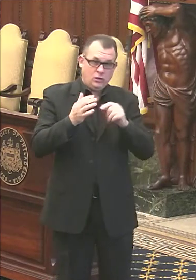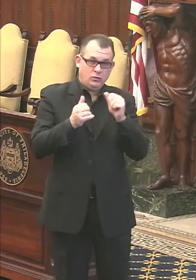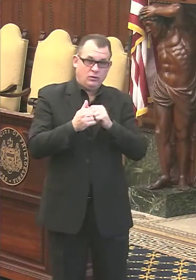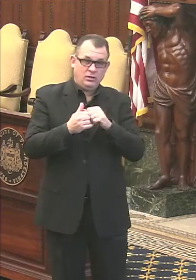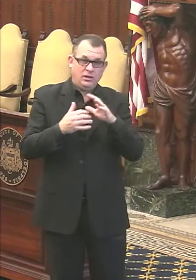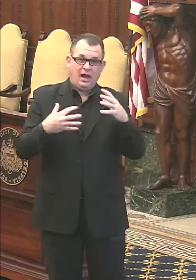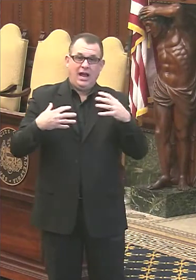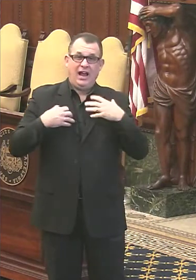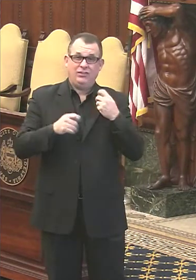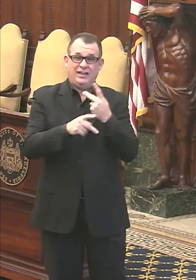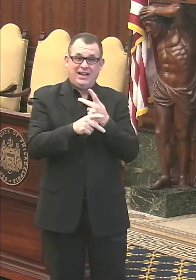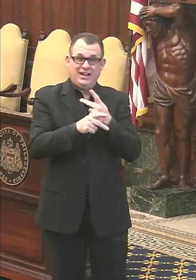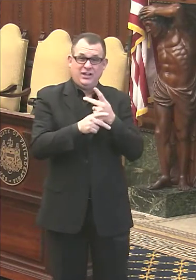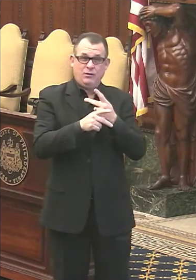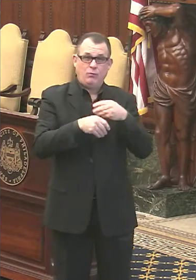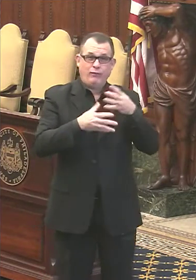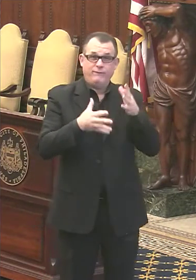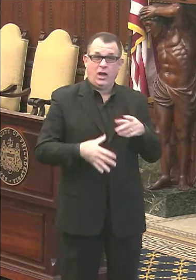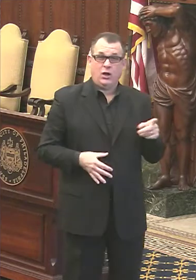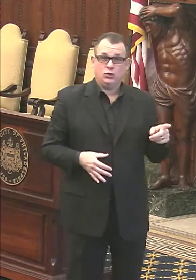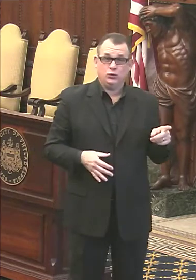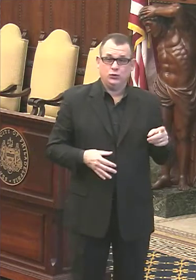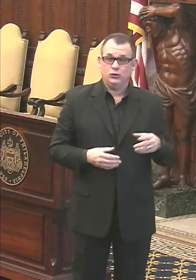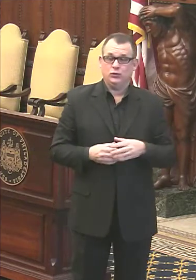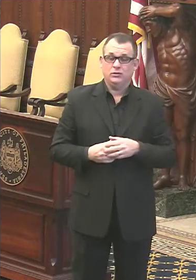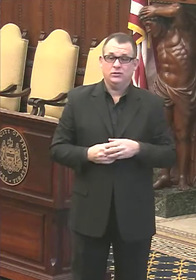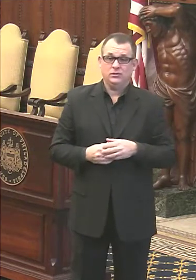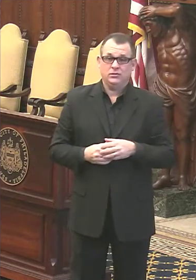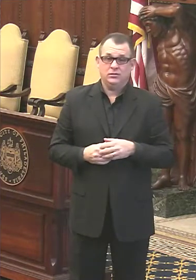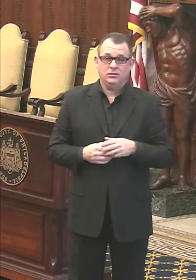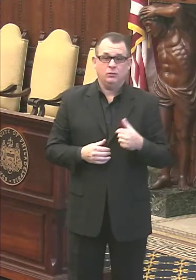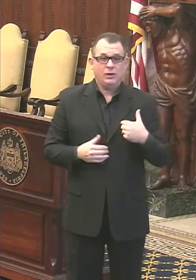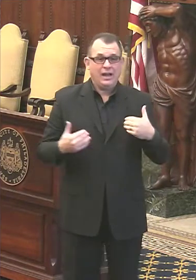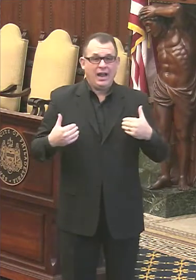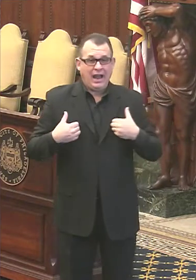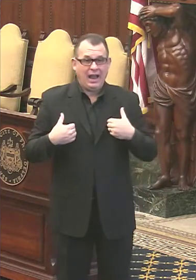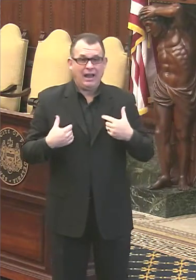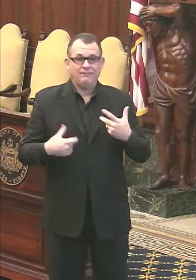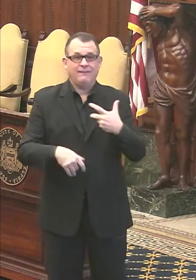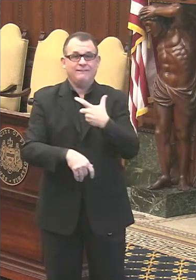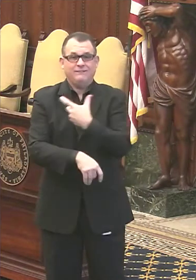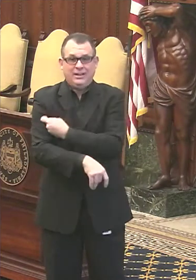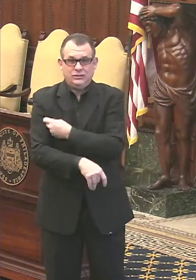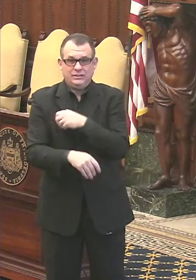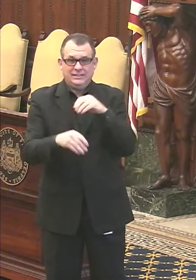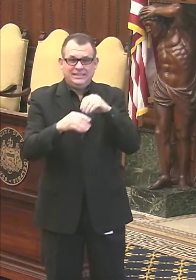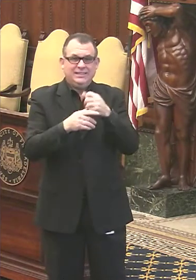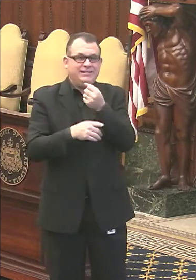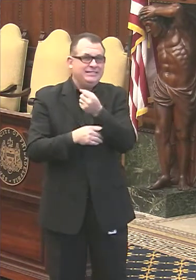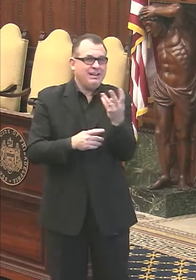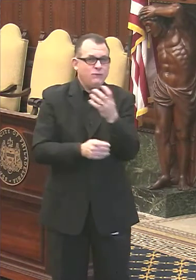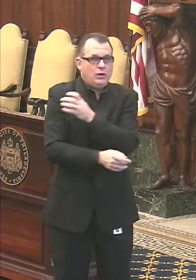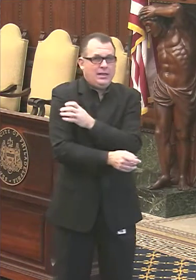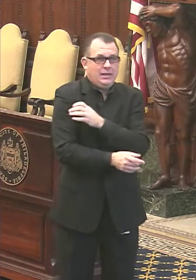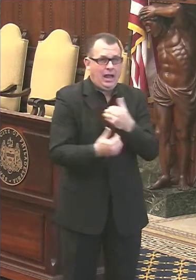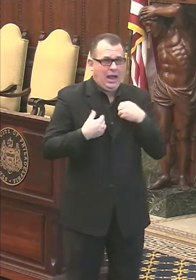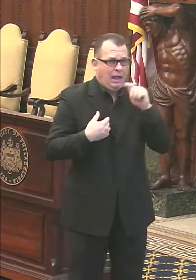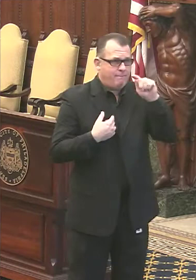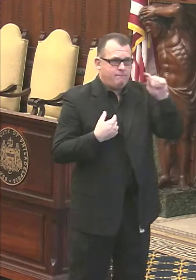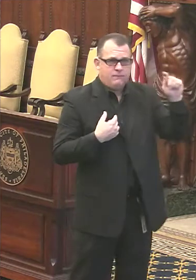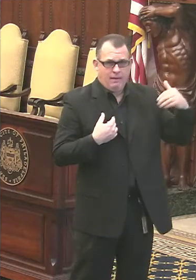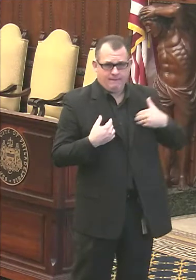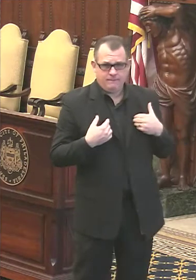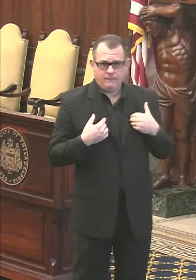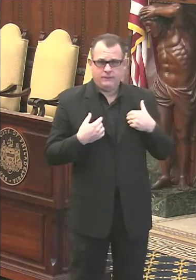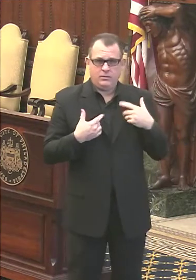provider that they're used to seeing. We have vaccine located in several of the clinics that are located and serving